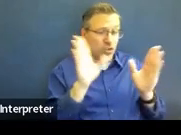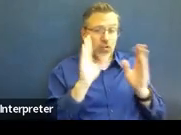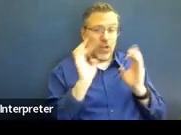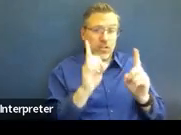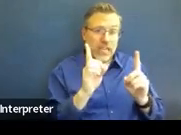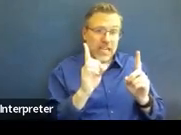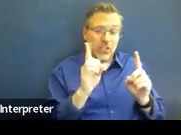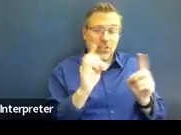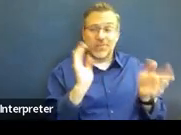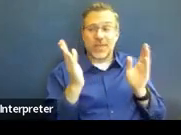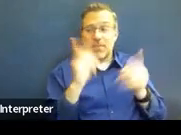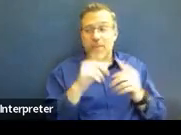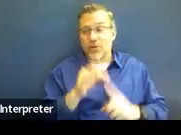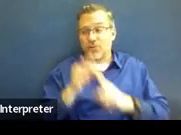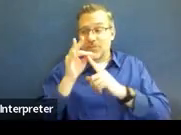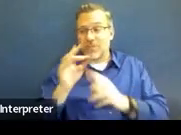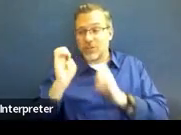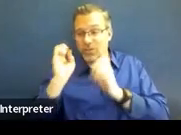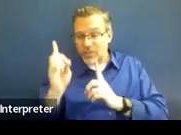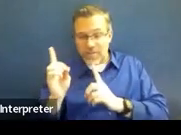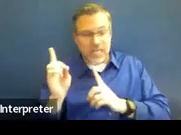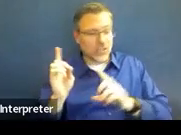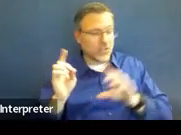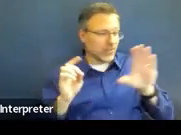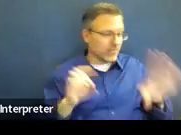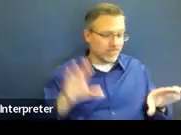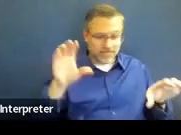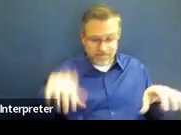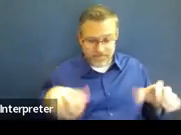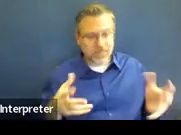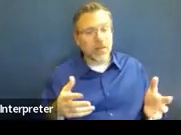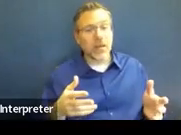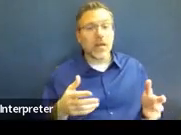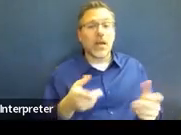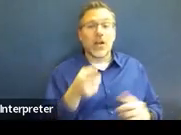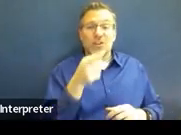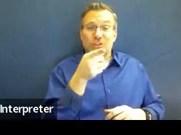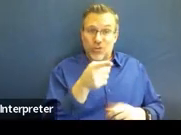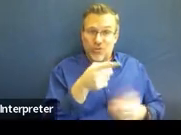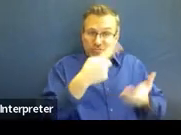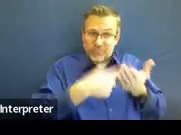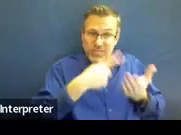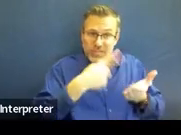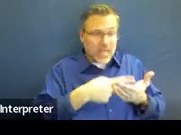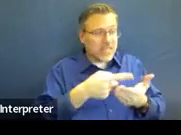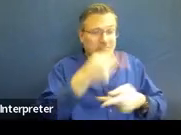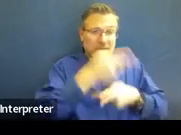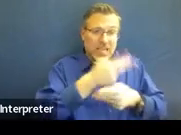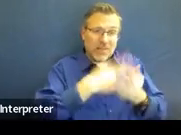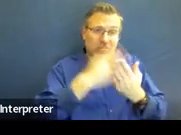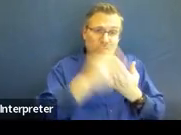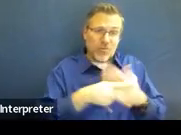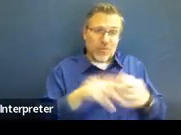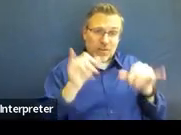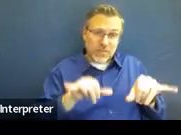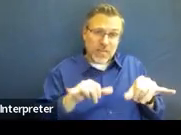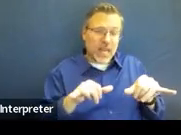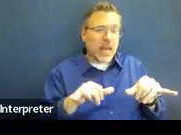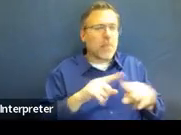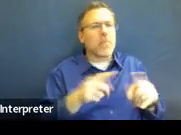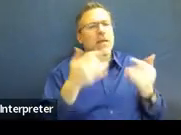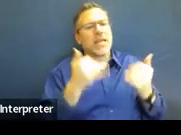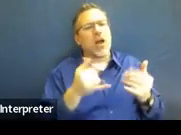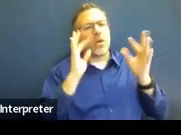setting. This might be where you talk about, we talked about keeping the programming the same, however we decided to increase